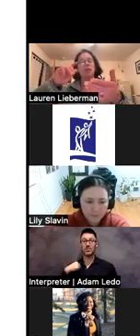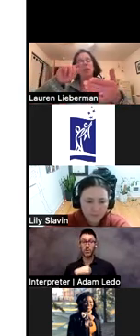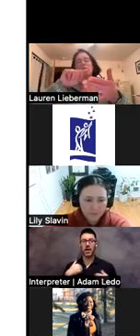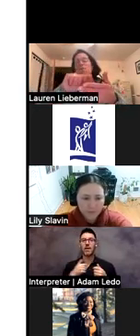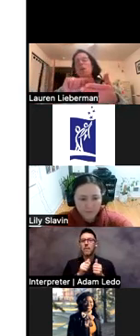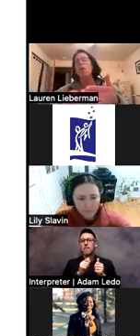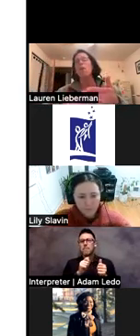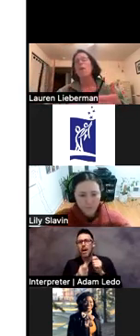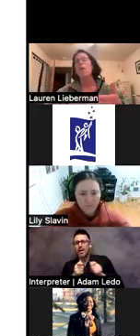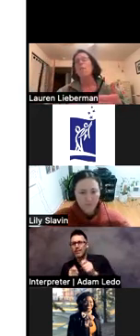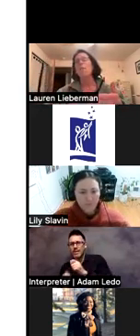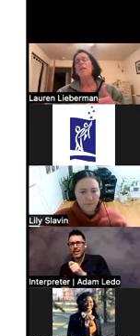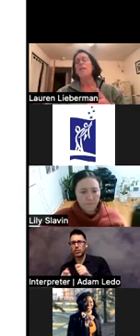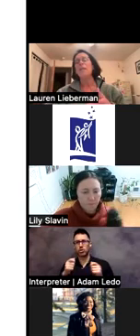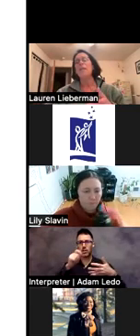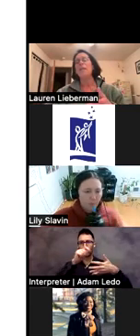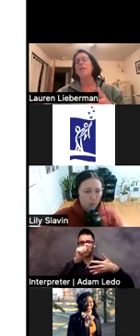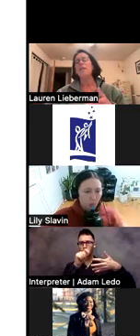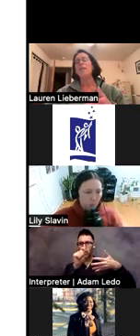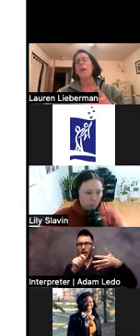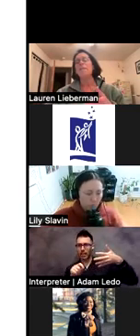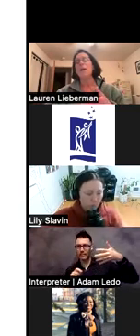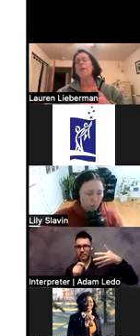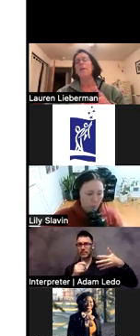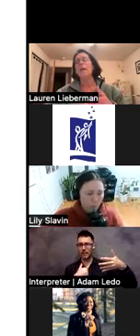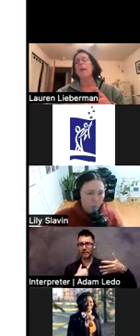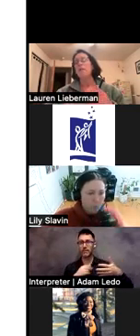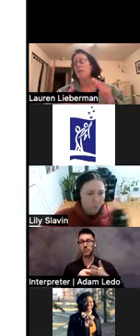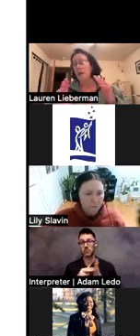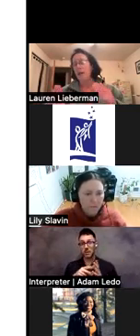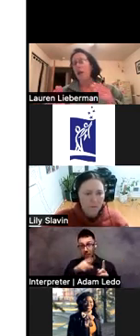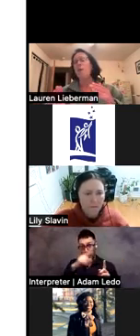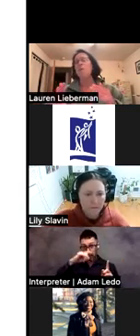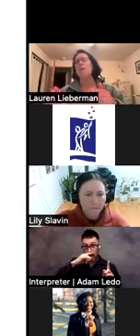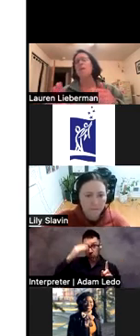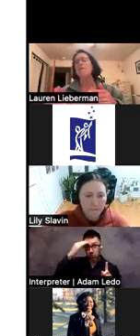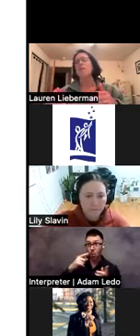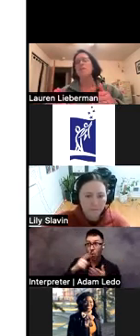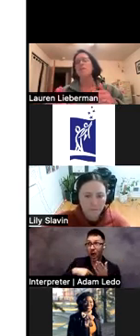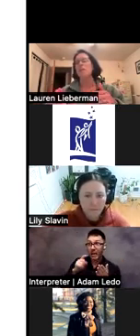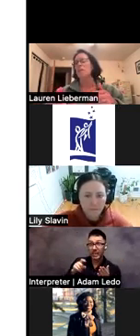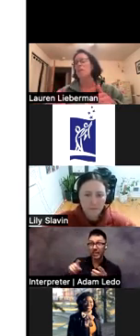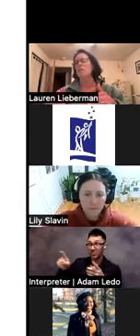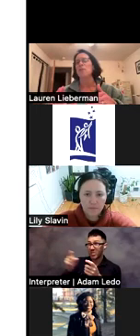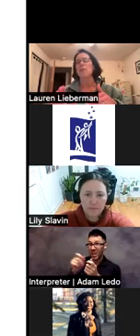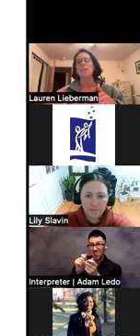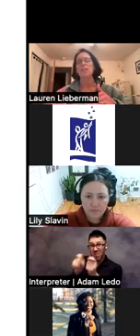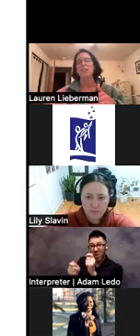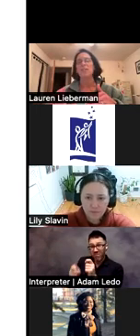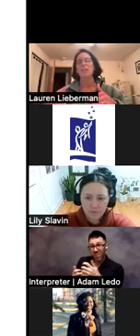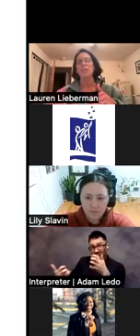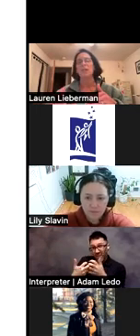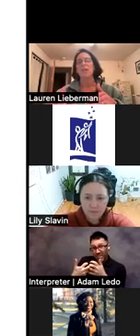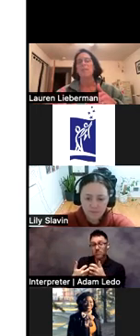checklist so the kids know what they need to be modified. And I hope that your physical education teachers are